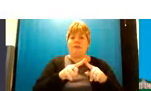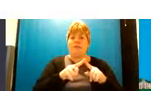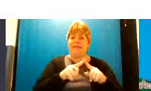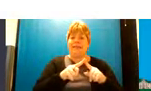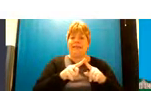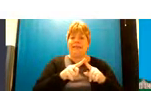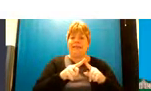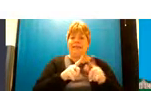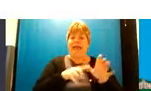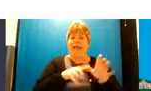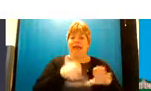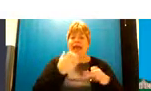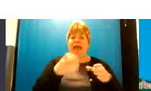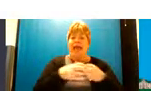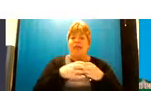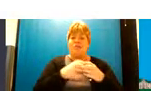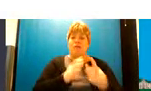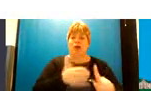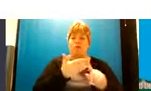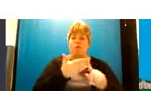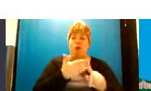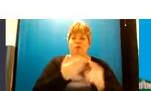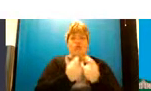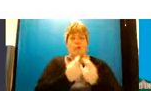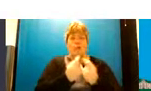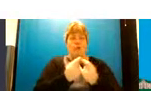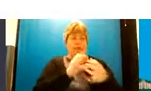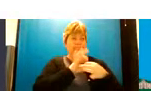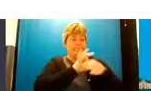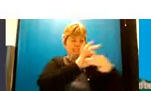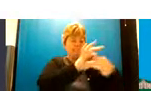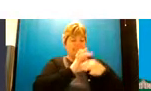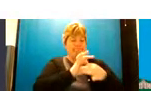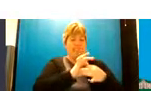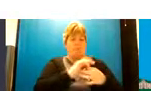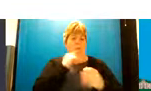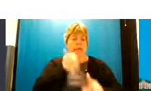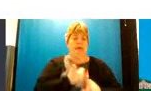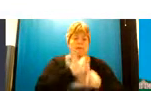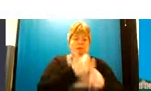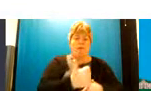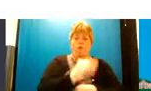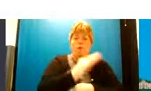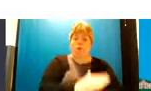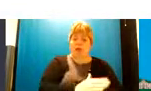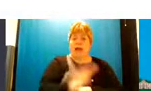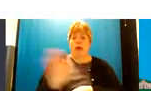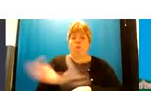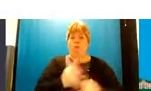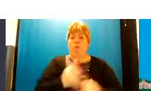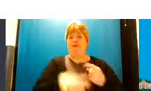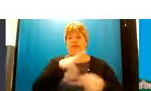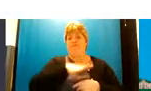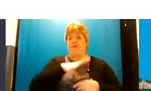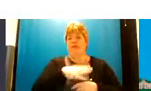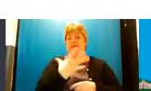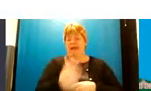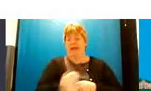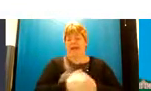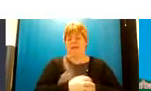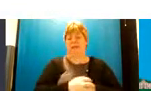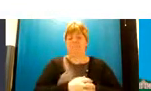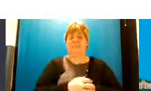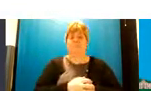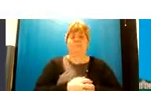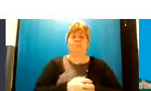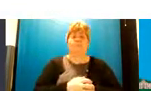it's something that in in combination we can then support that child with all all the different needs that they may have and